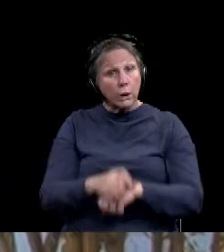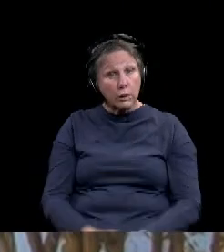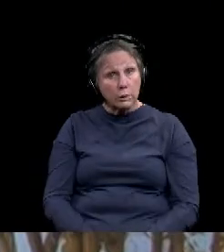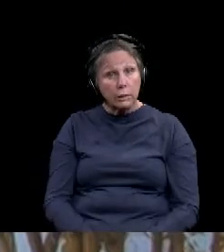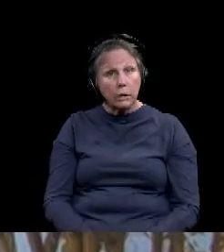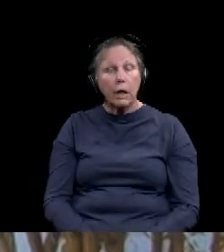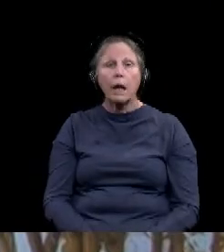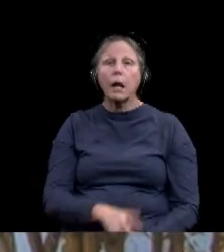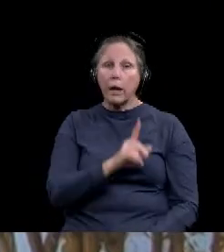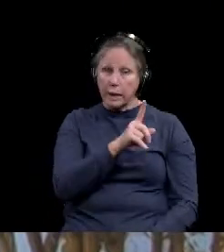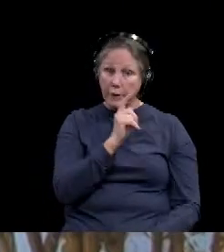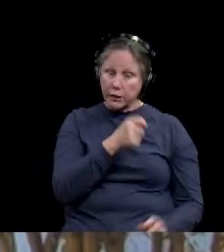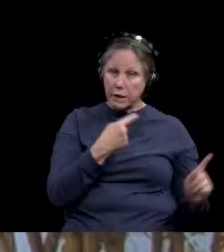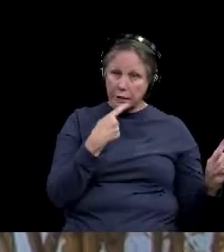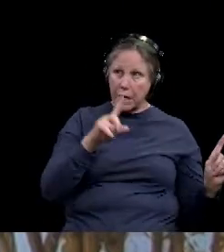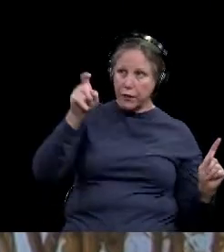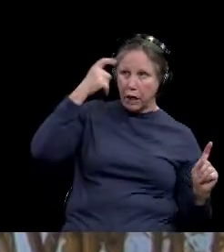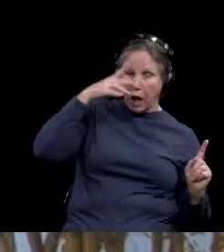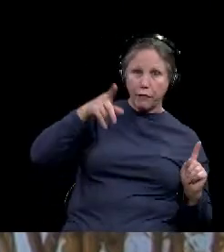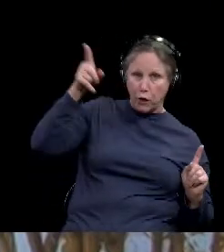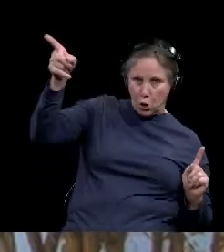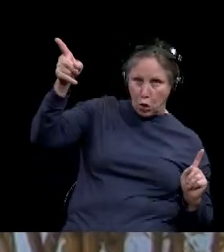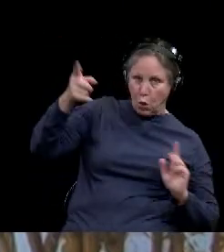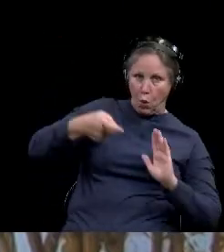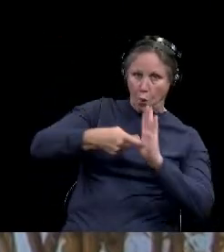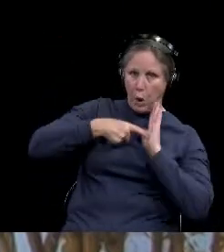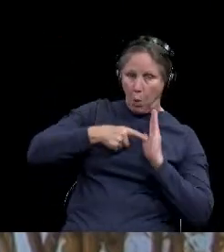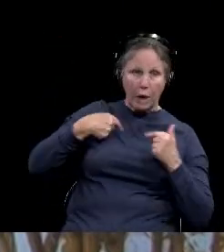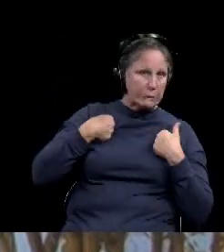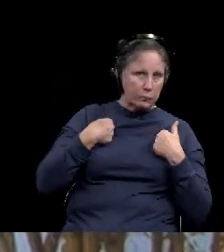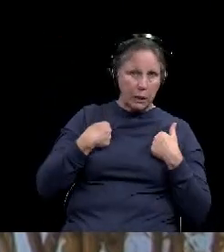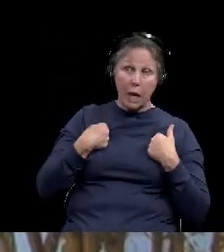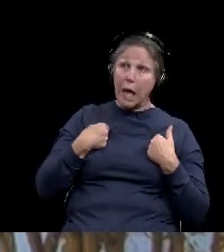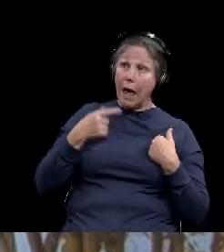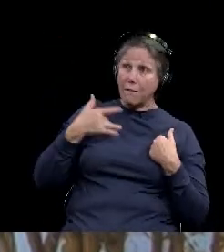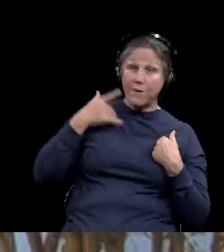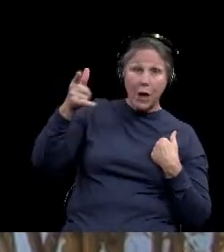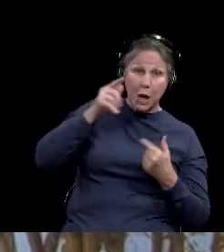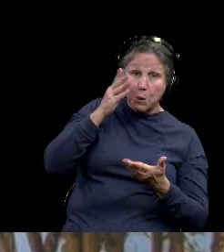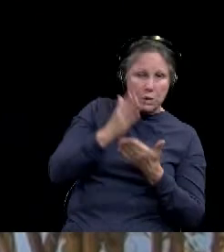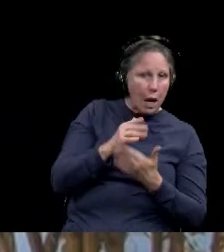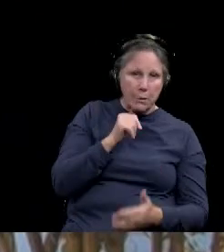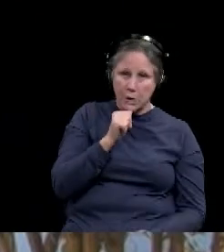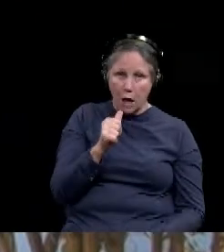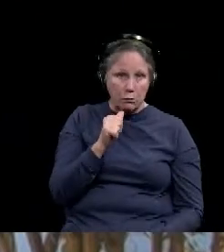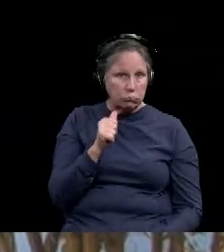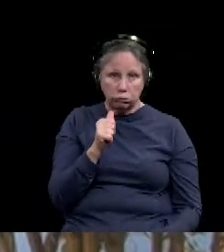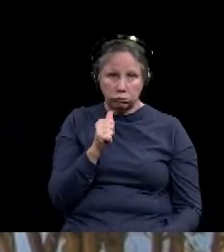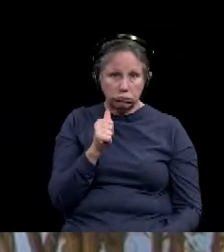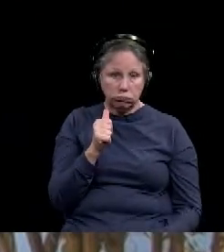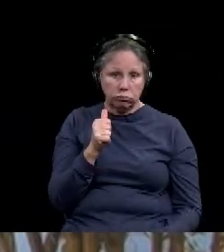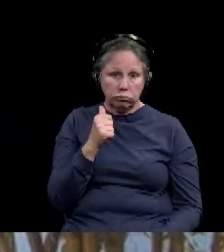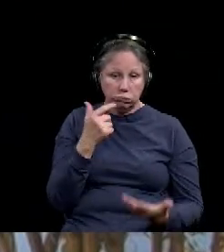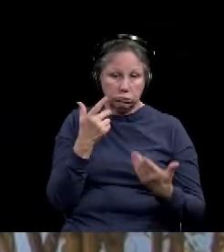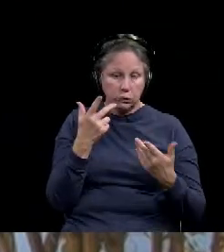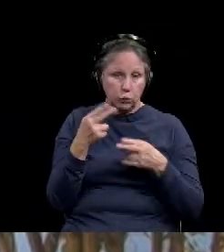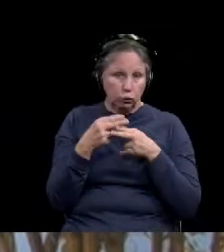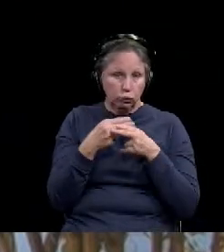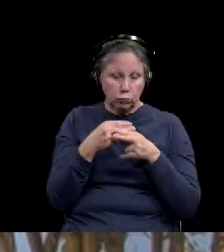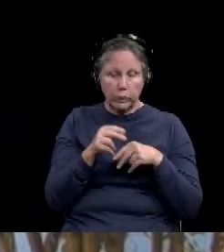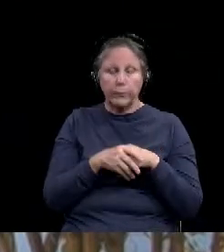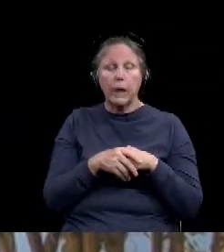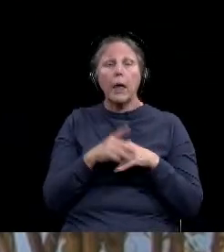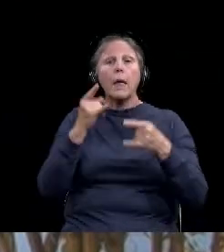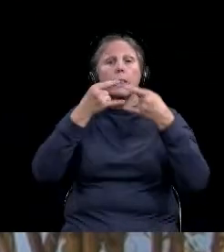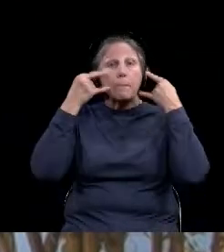been ordered by the governor. I don't expect him to, to loosen that anytime soon because wearing a mask allows us to open our